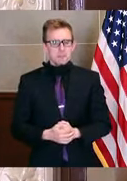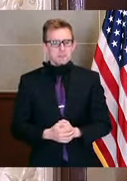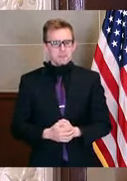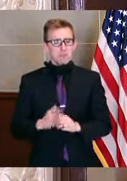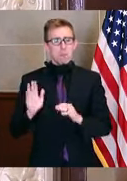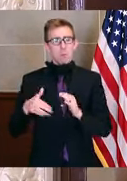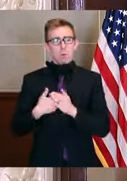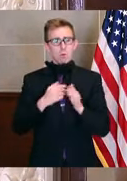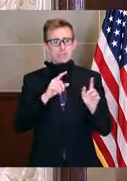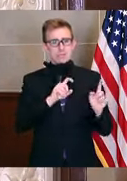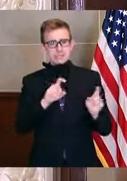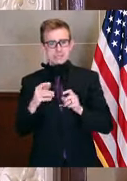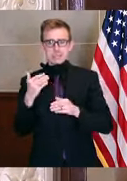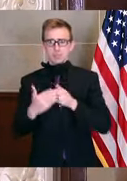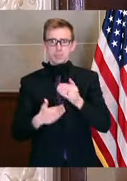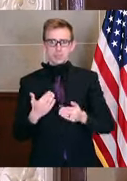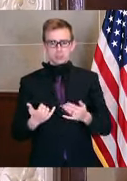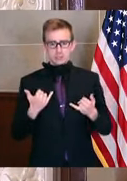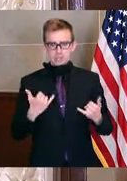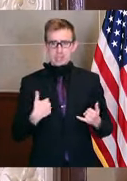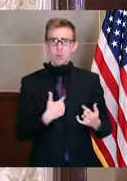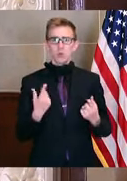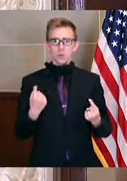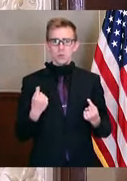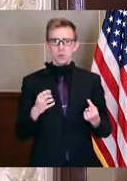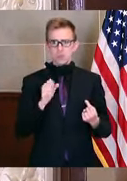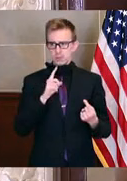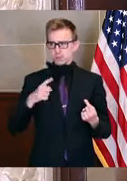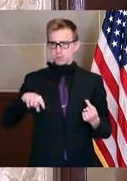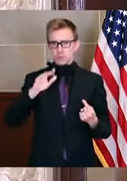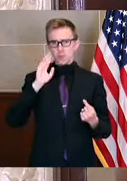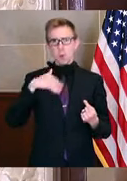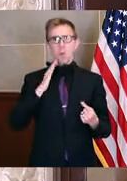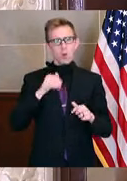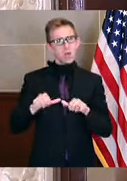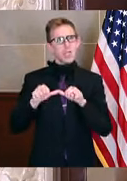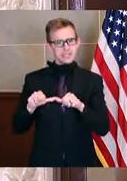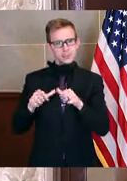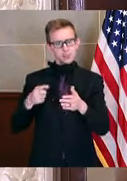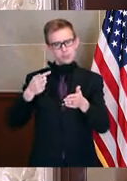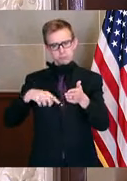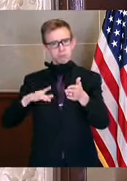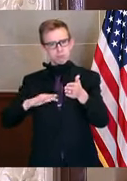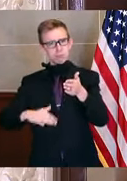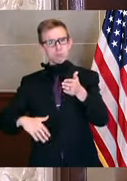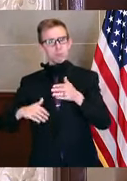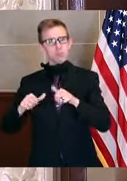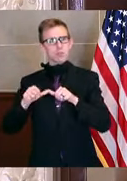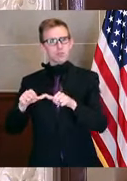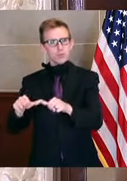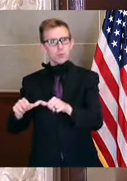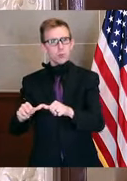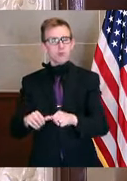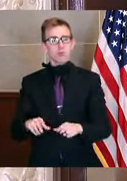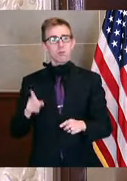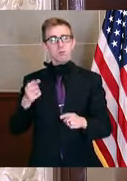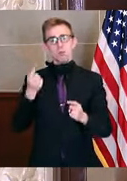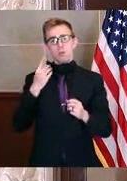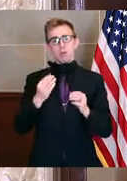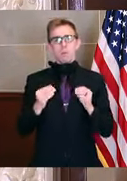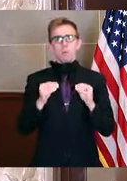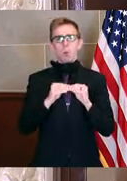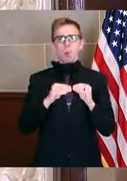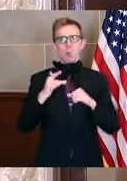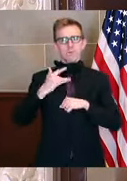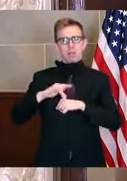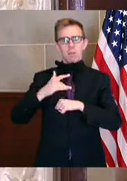testing procedures we're doing today. I want to make sure everybody's sure we're going to continue to do that. Only we're going to be doing it on a larger scale as we ramp that